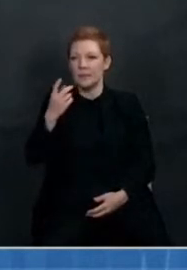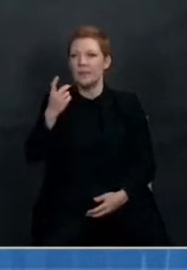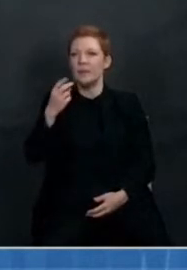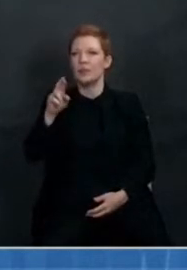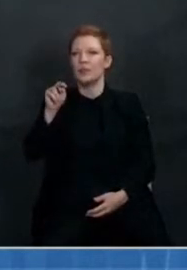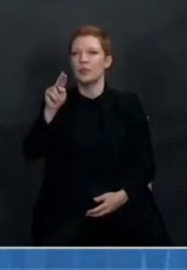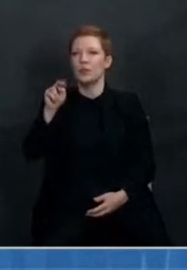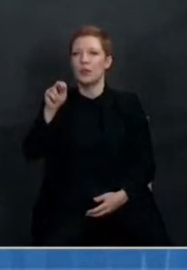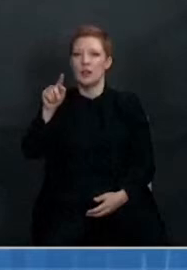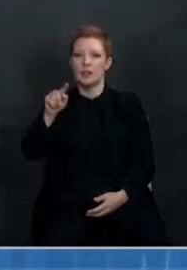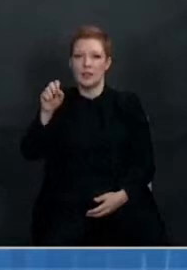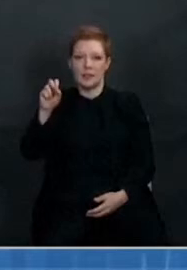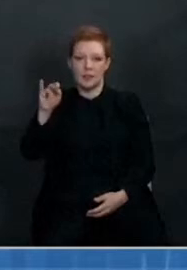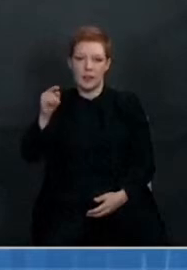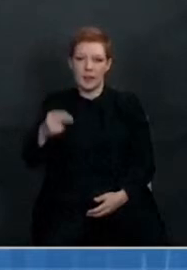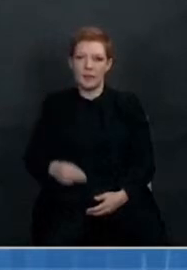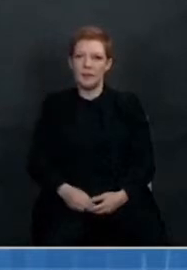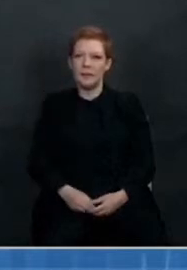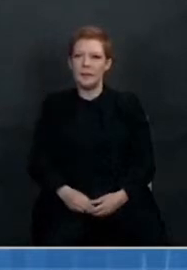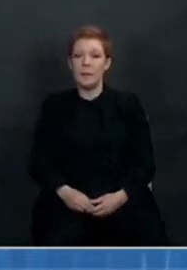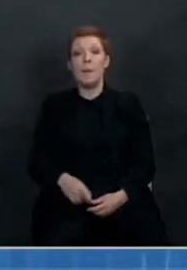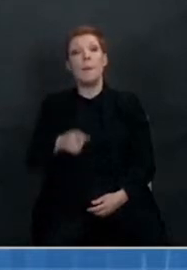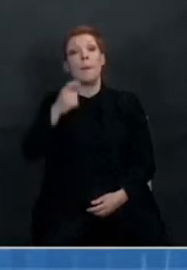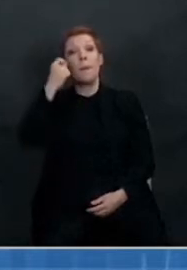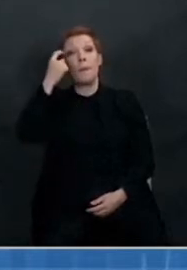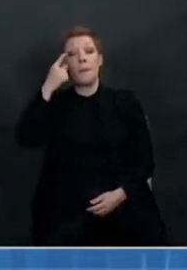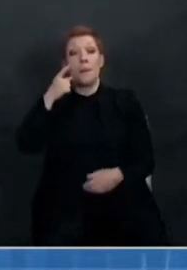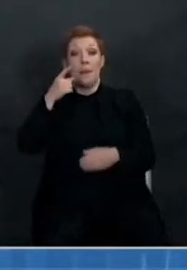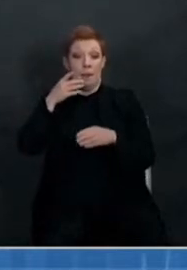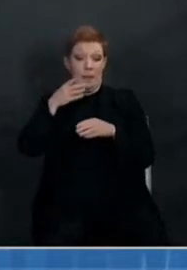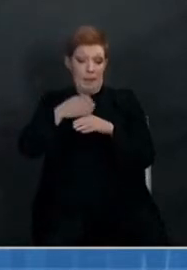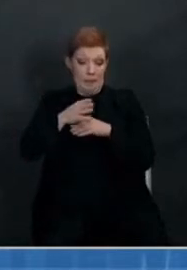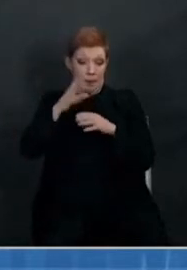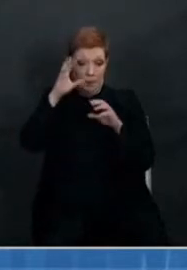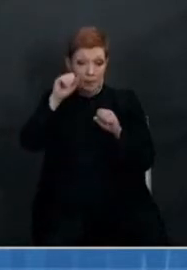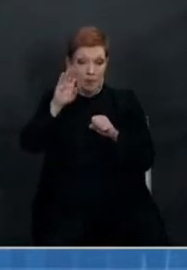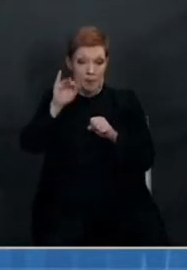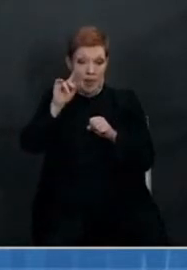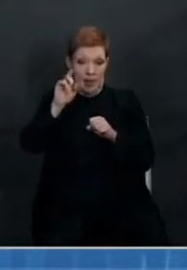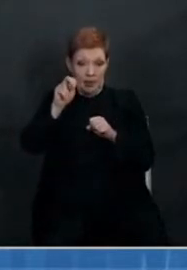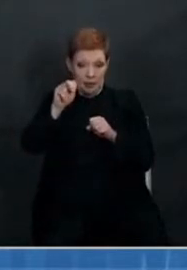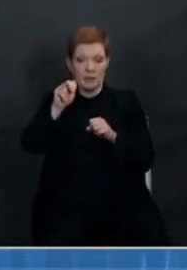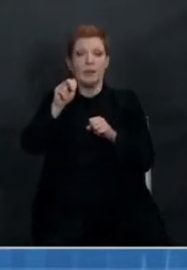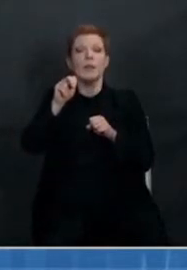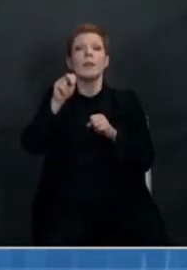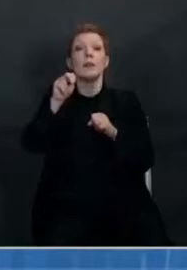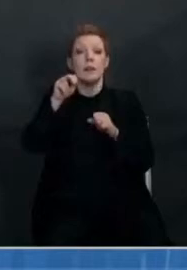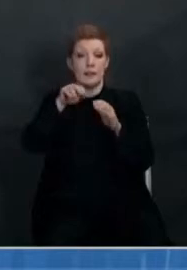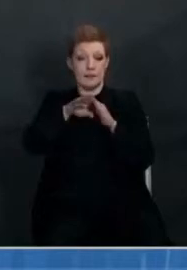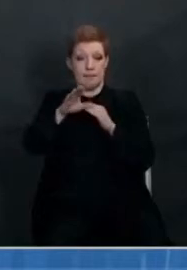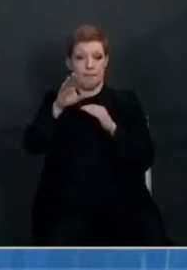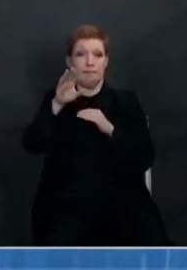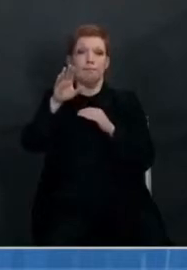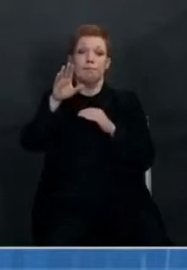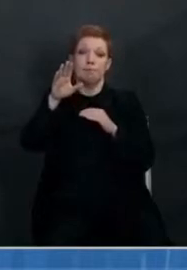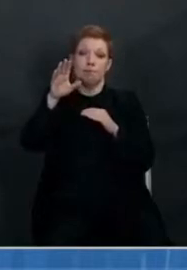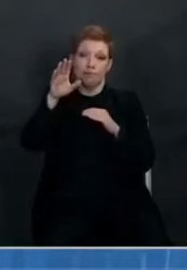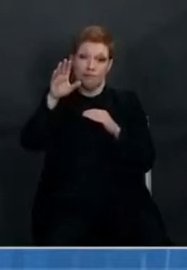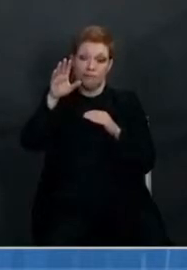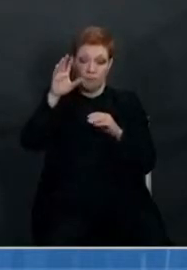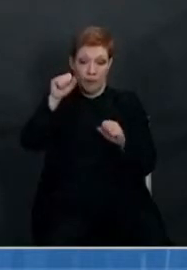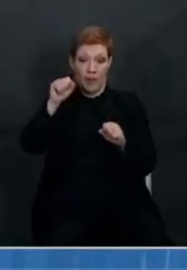So on his second full day in office, President Biden introduced our national strategy to defeat COVID-19